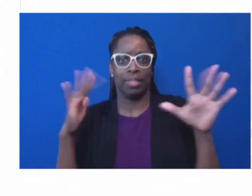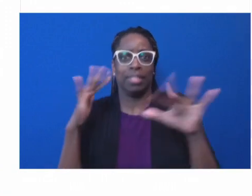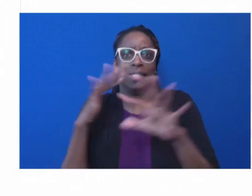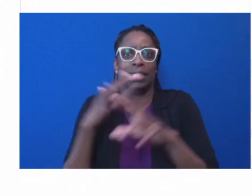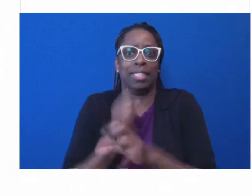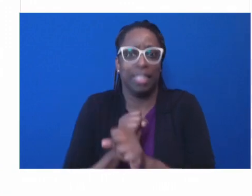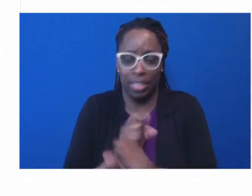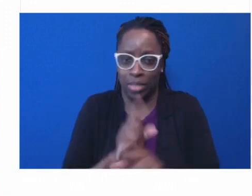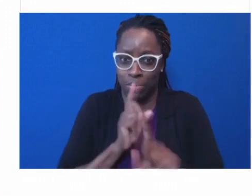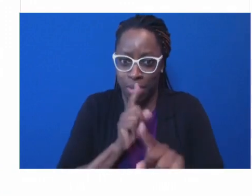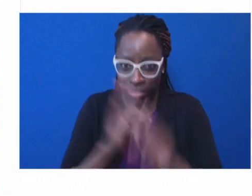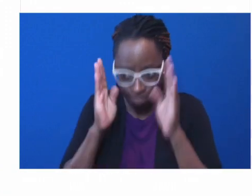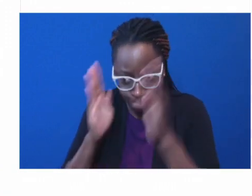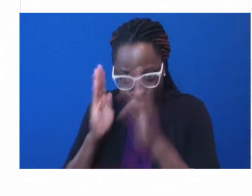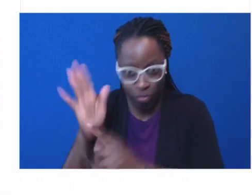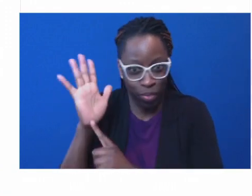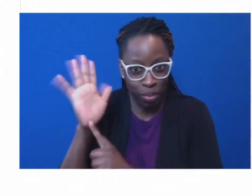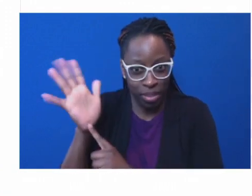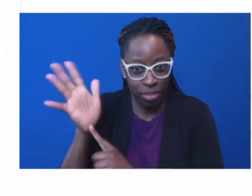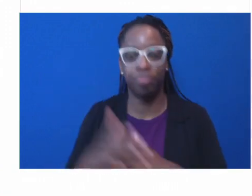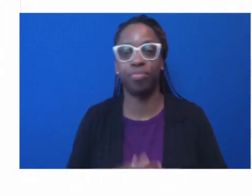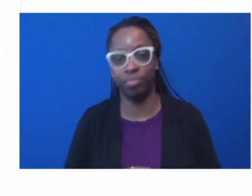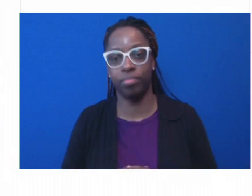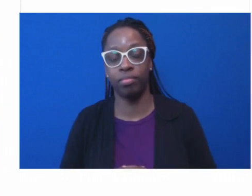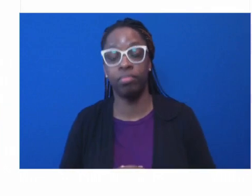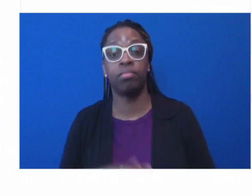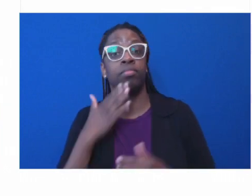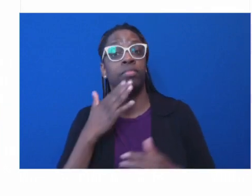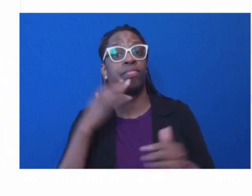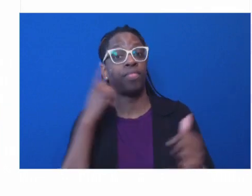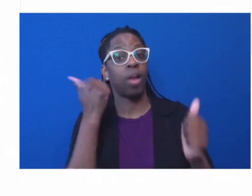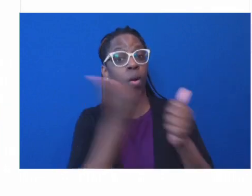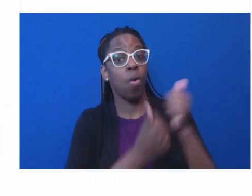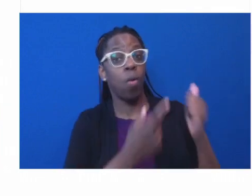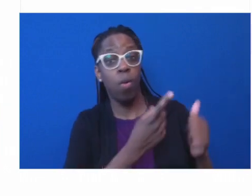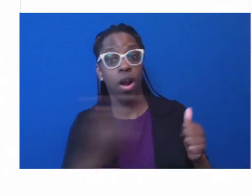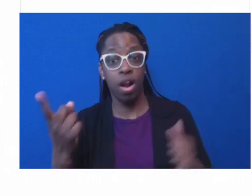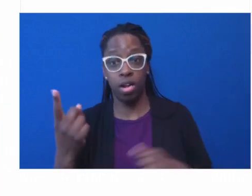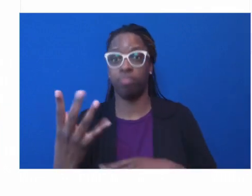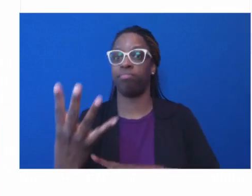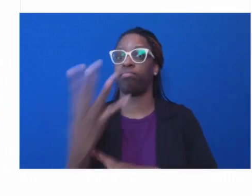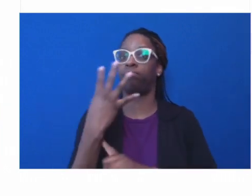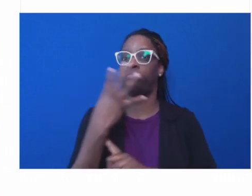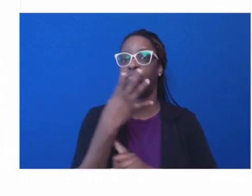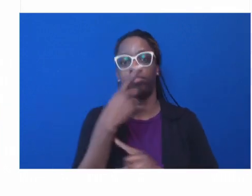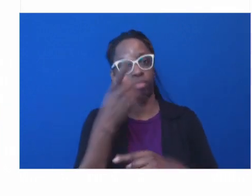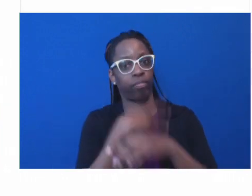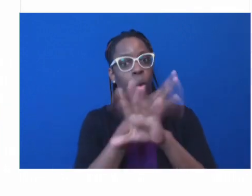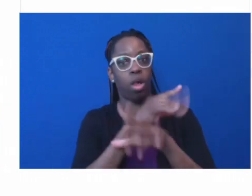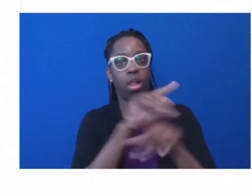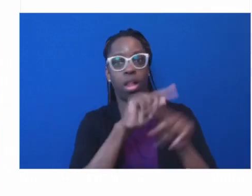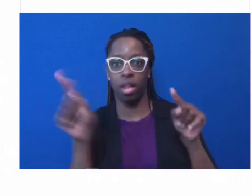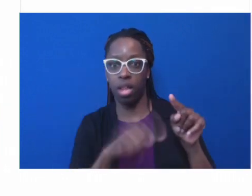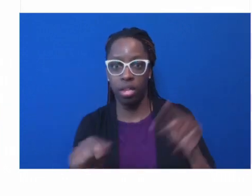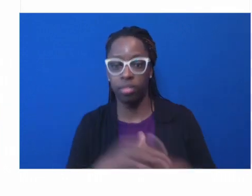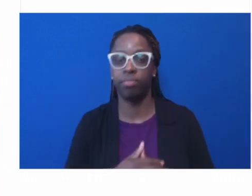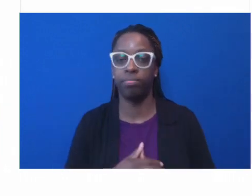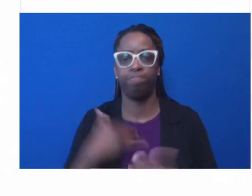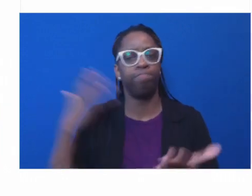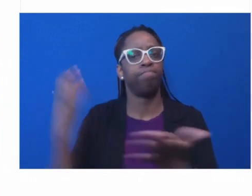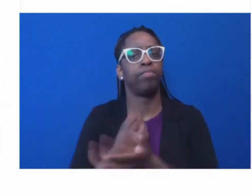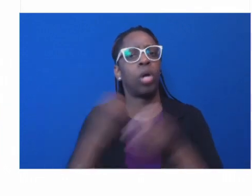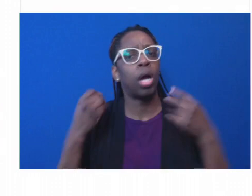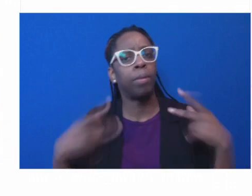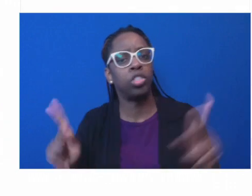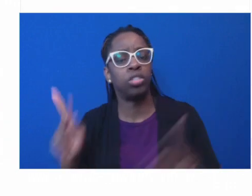it's an incredible opportunity to present some of the things that we've been doing in the state of Washington. And I just really want to, I have